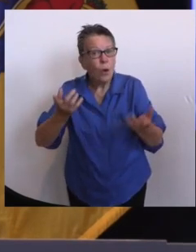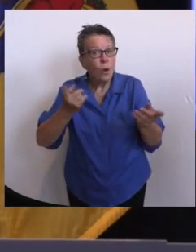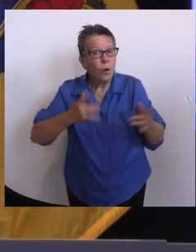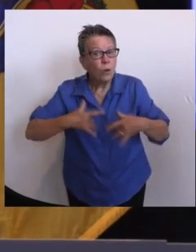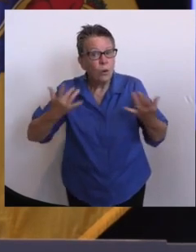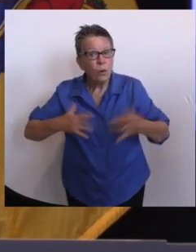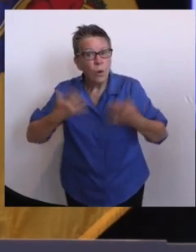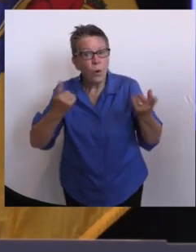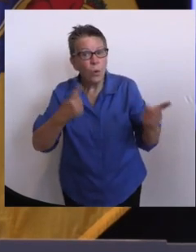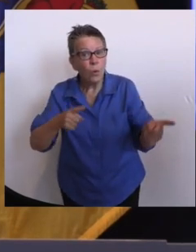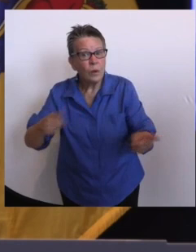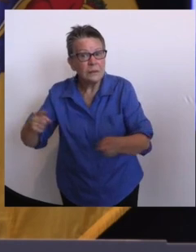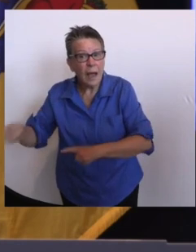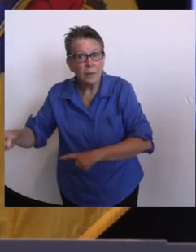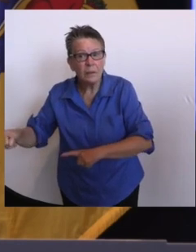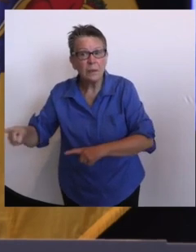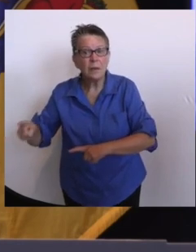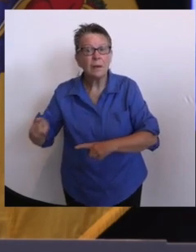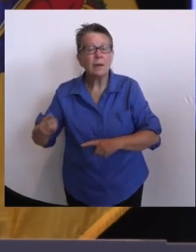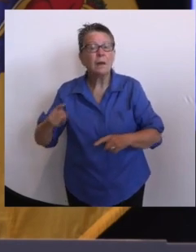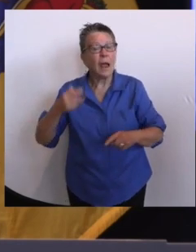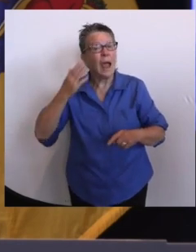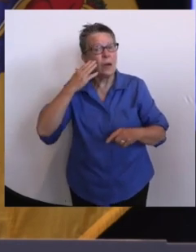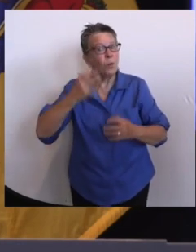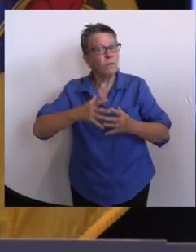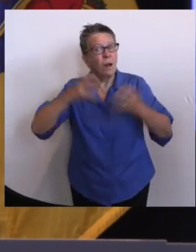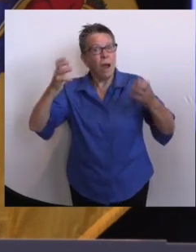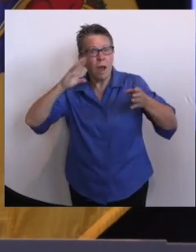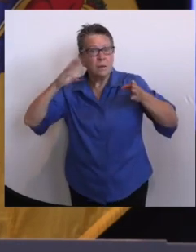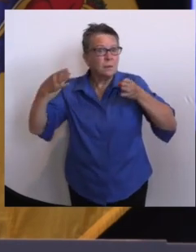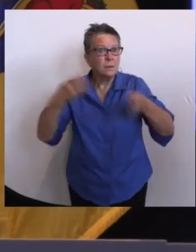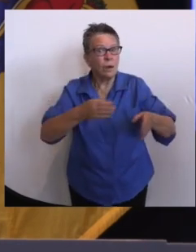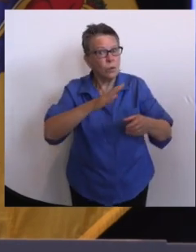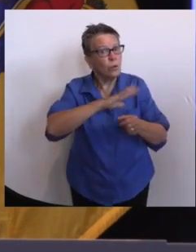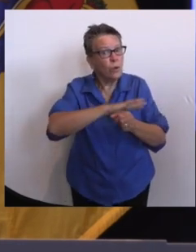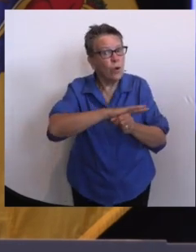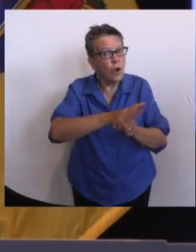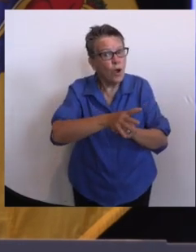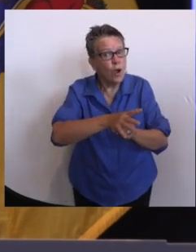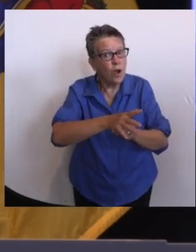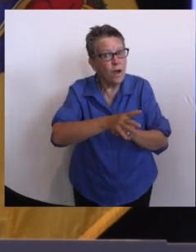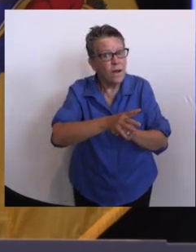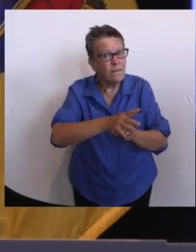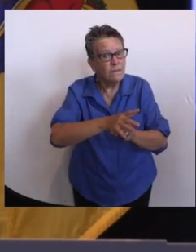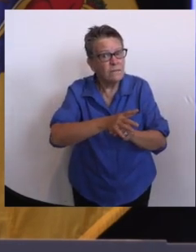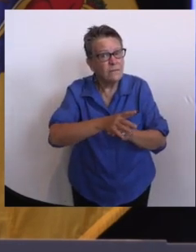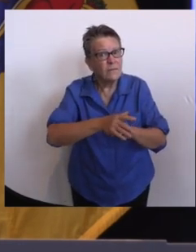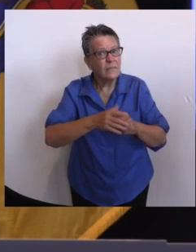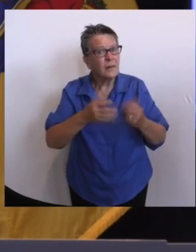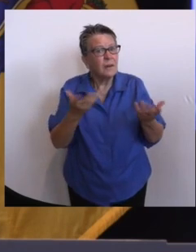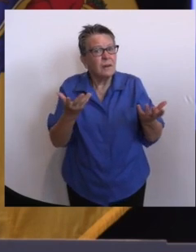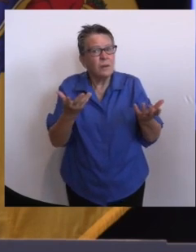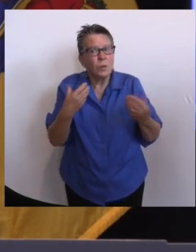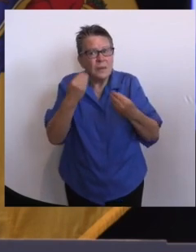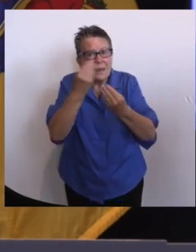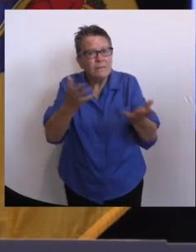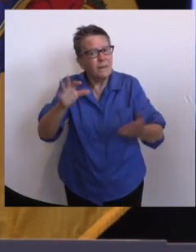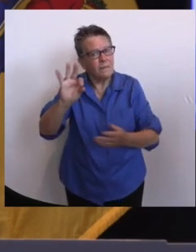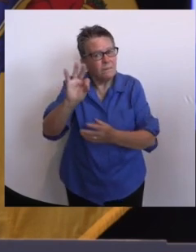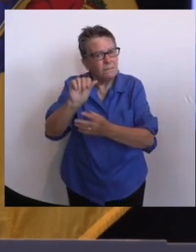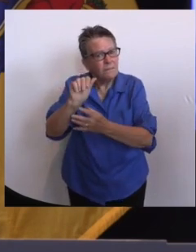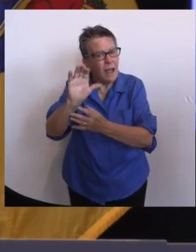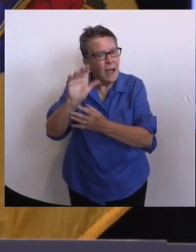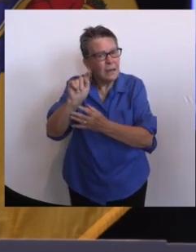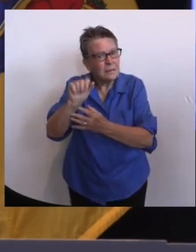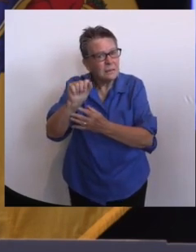I think our job has to be putting the facts out and giving our best, um, uh, assessment as to